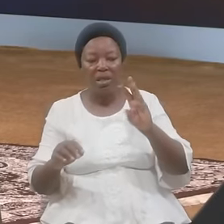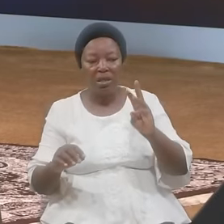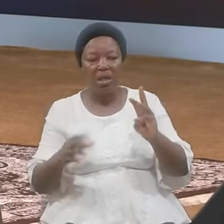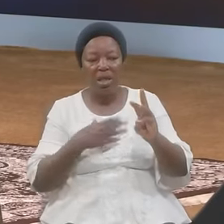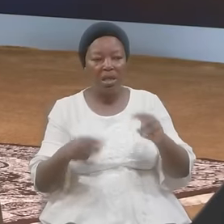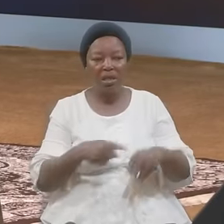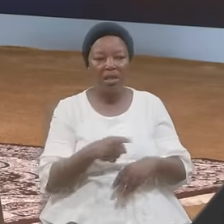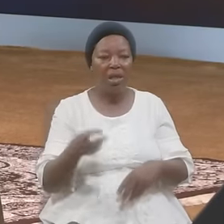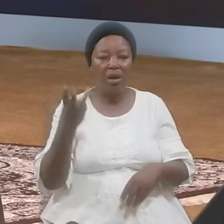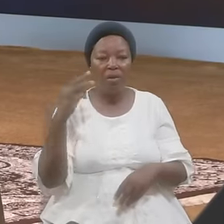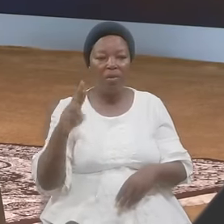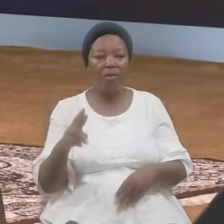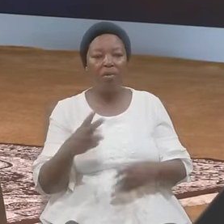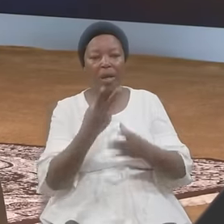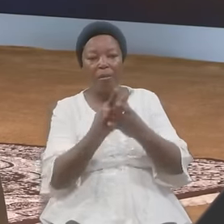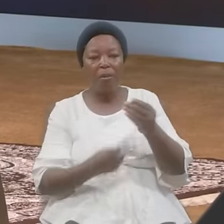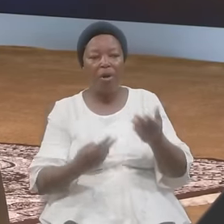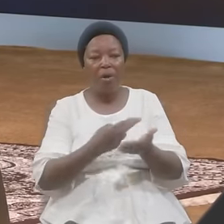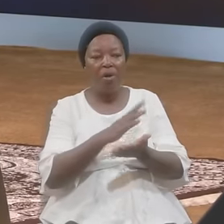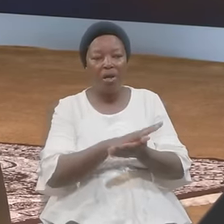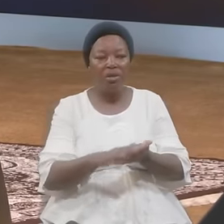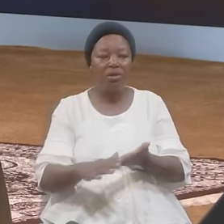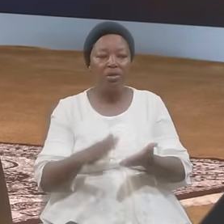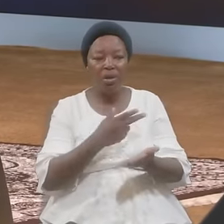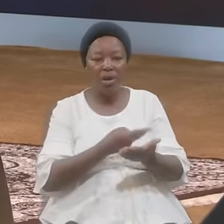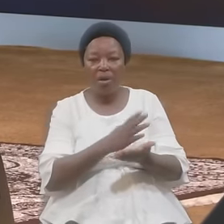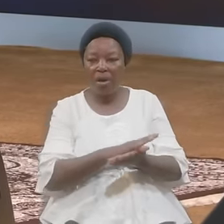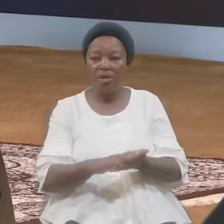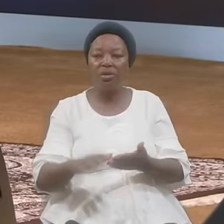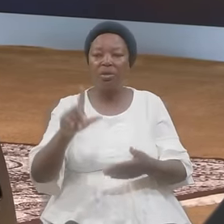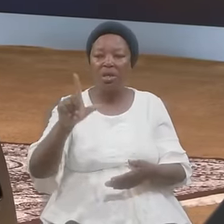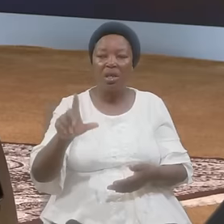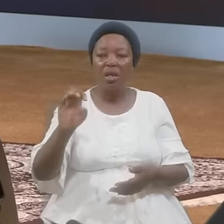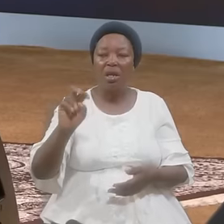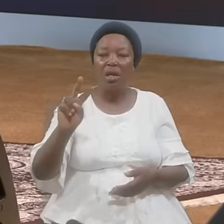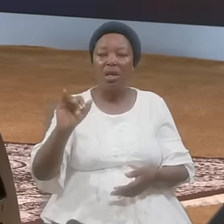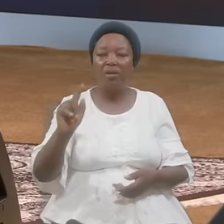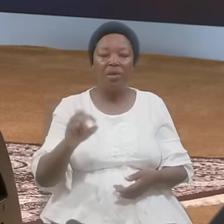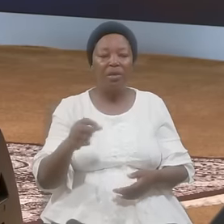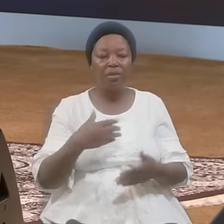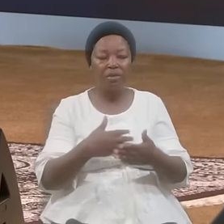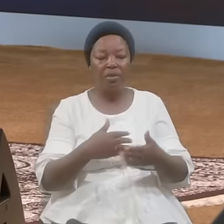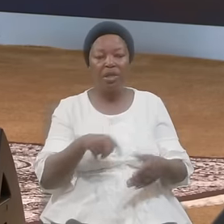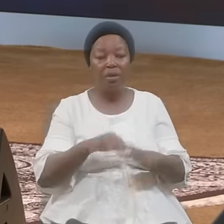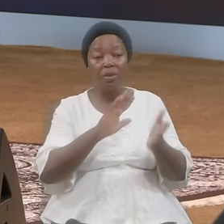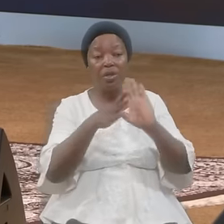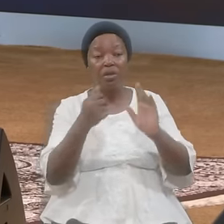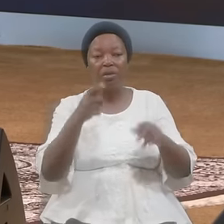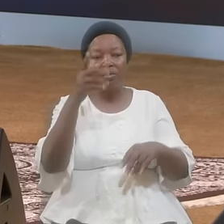Righteous Righteous Levites Before God Walking In